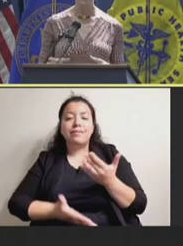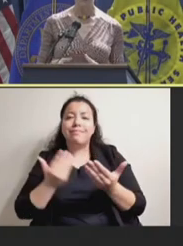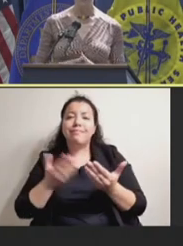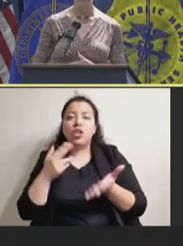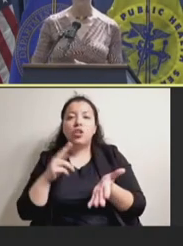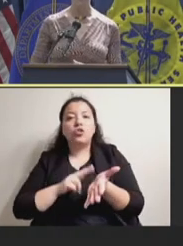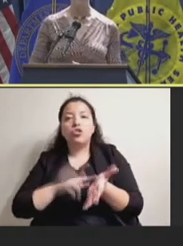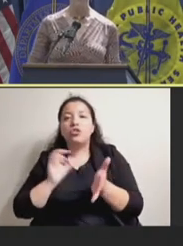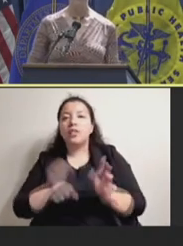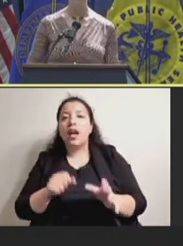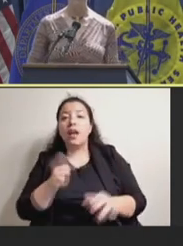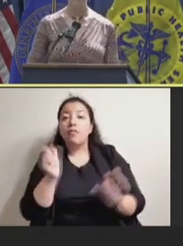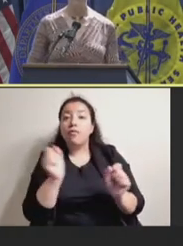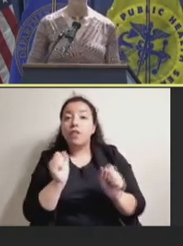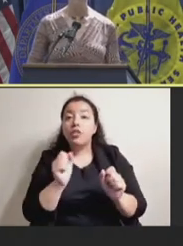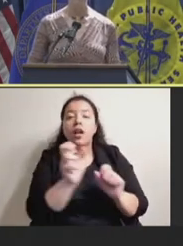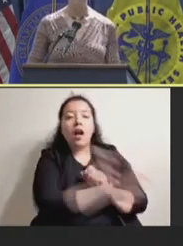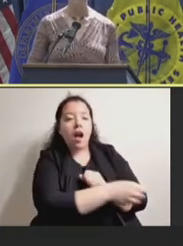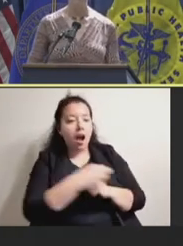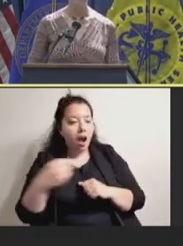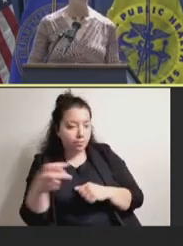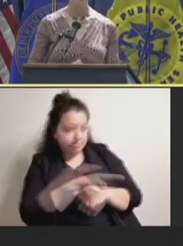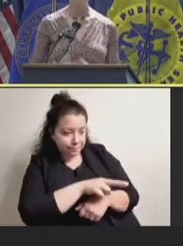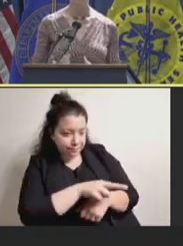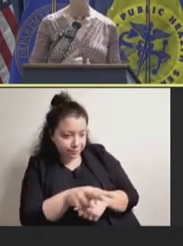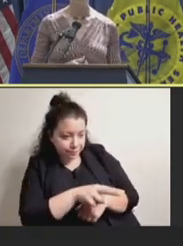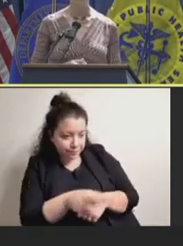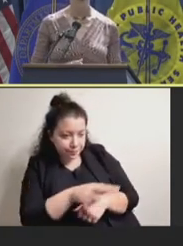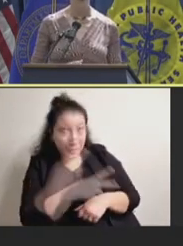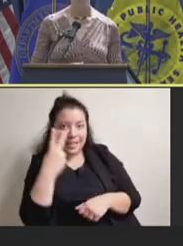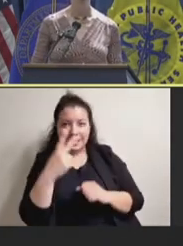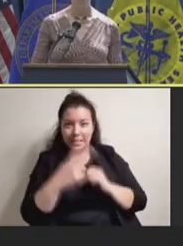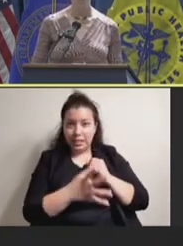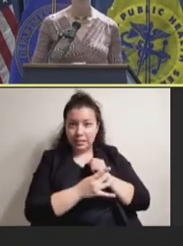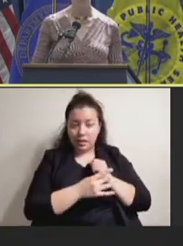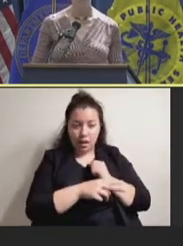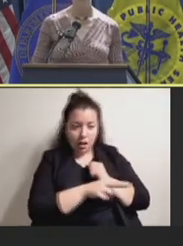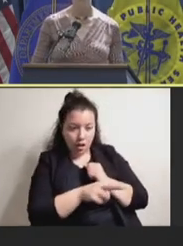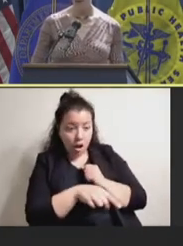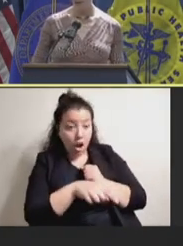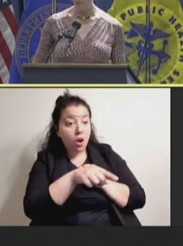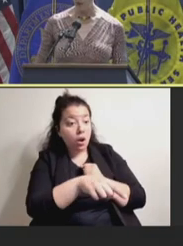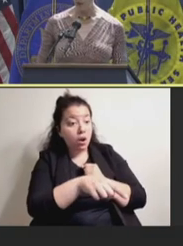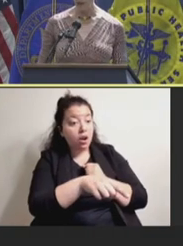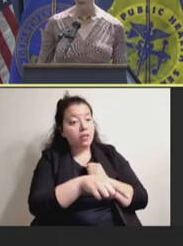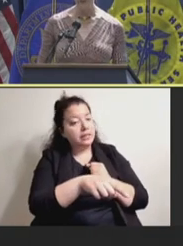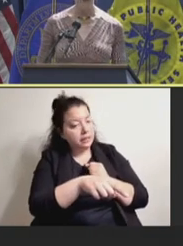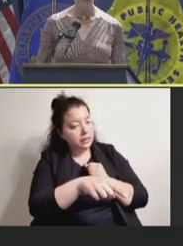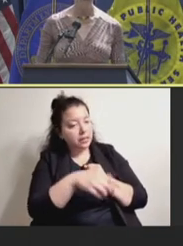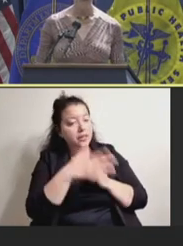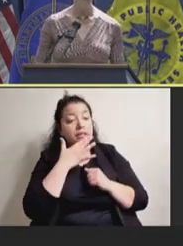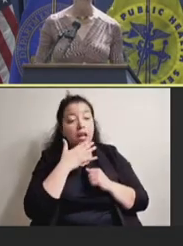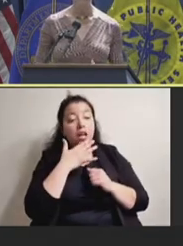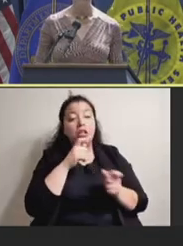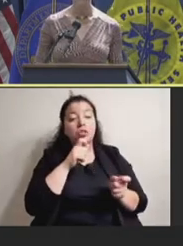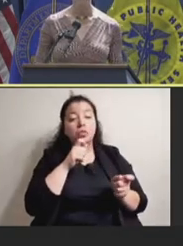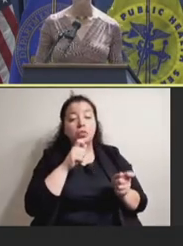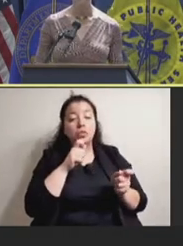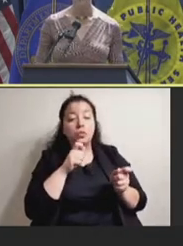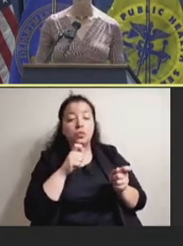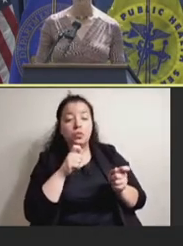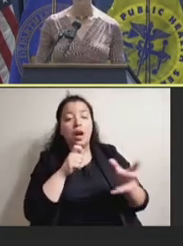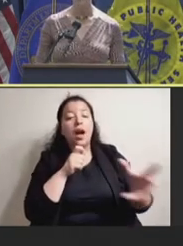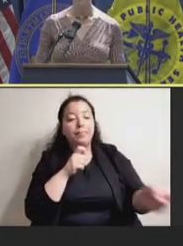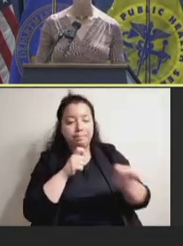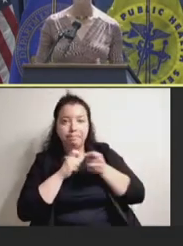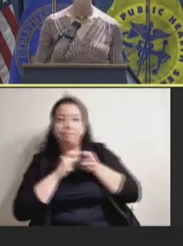vaccines are in terms of exposure to heat and use the ones that are more exposed earlier. So, like we have first-in, first